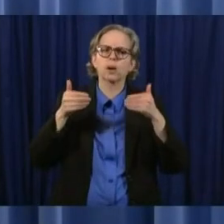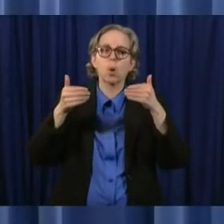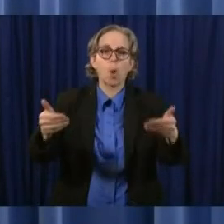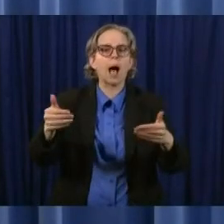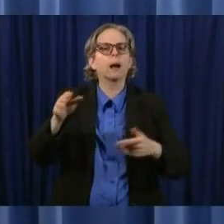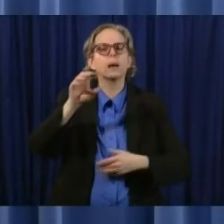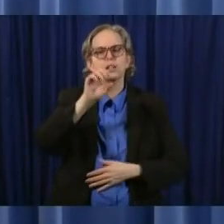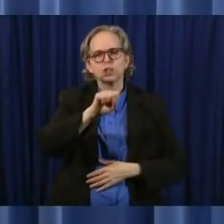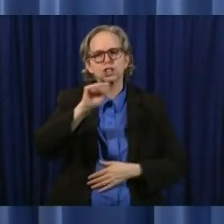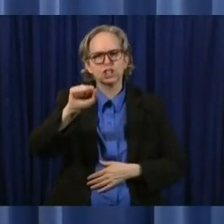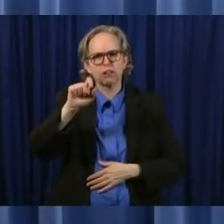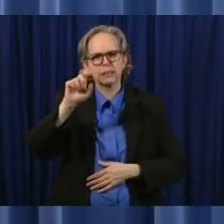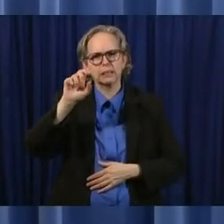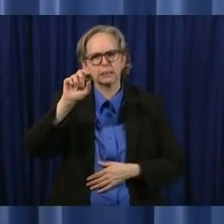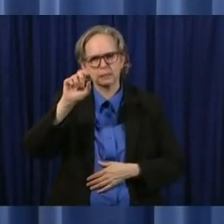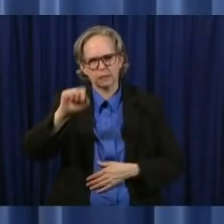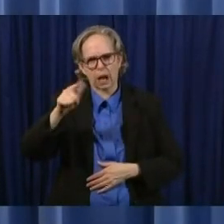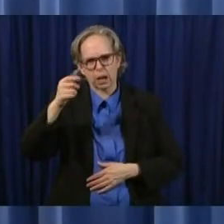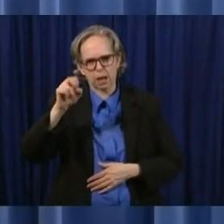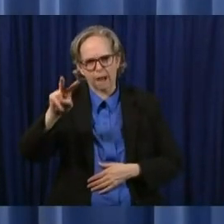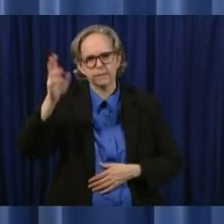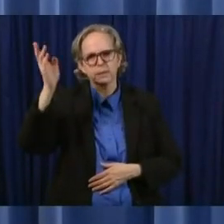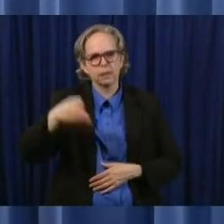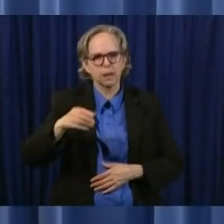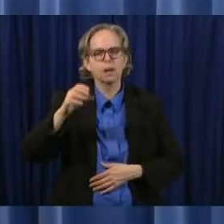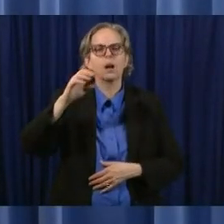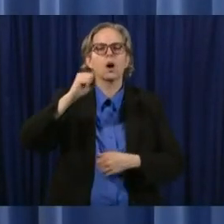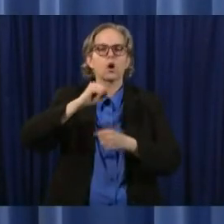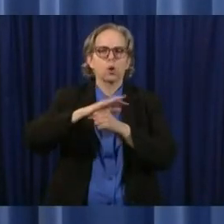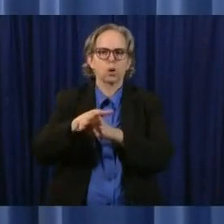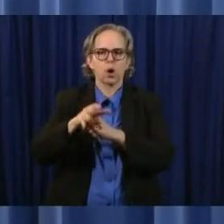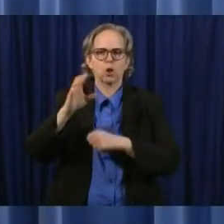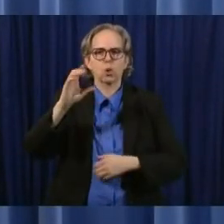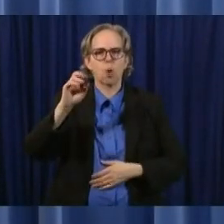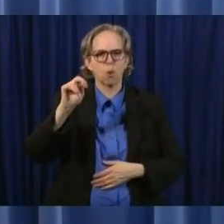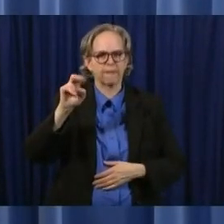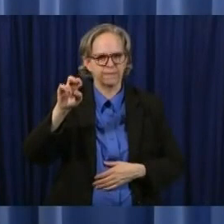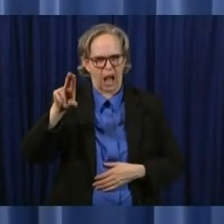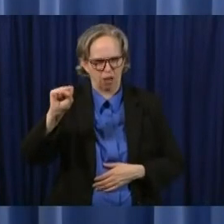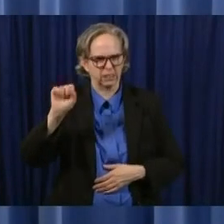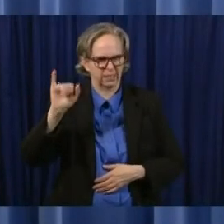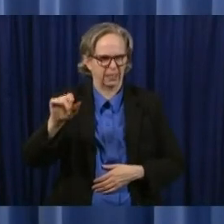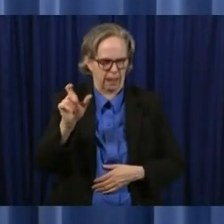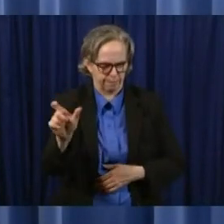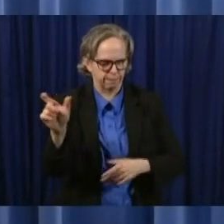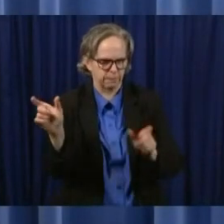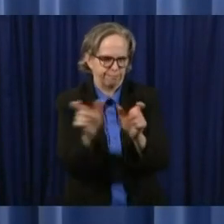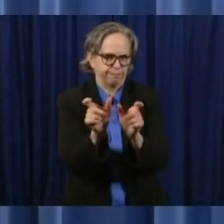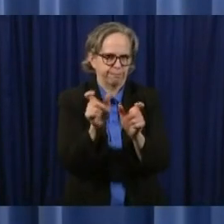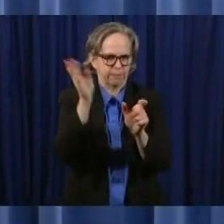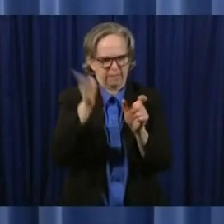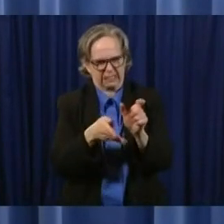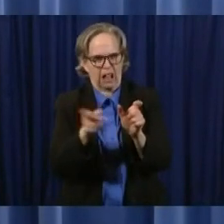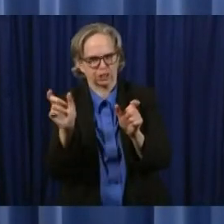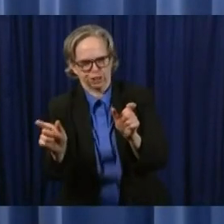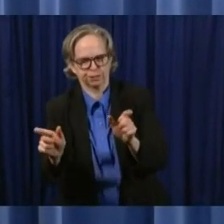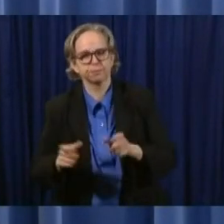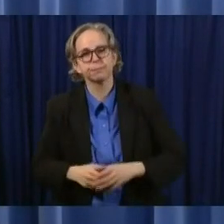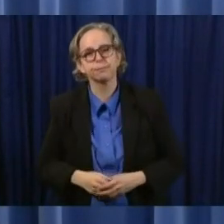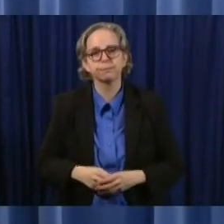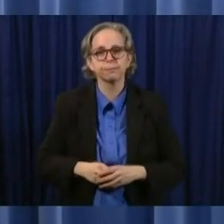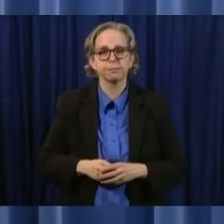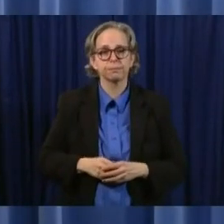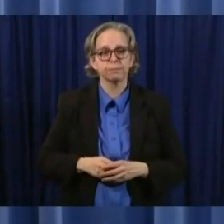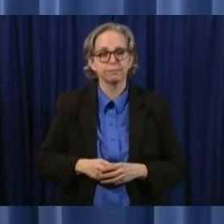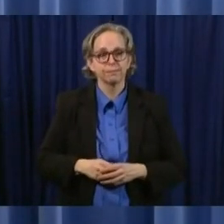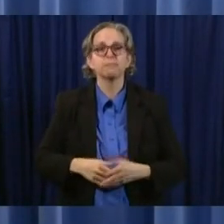all right ready for questions hi governor this is molly martinez with spectrum news my question